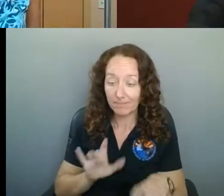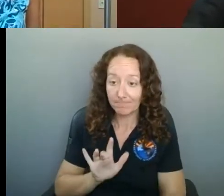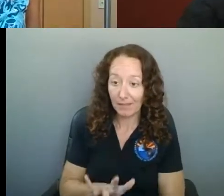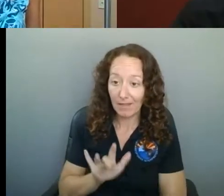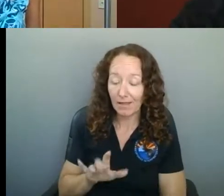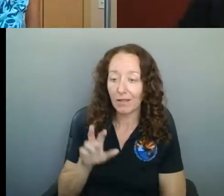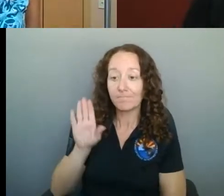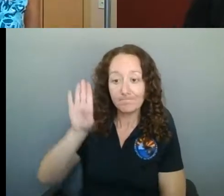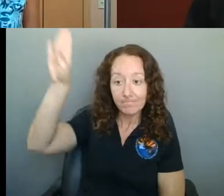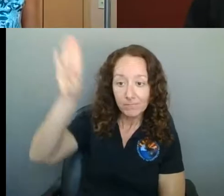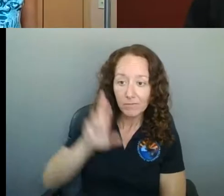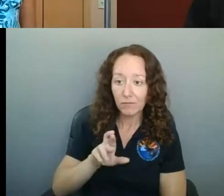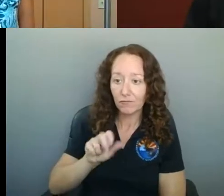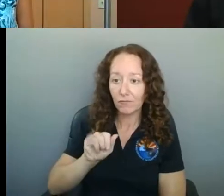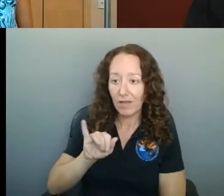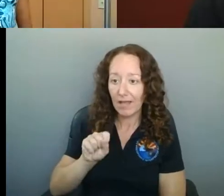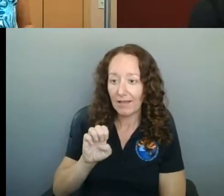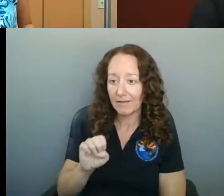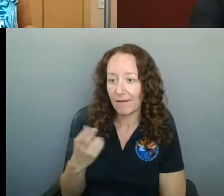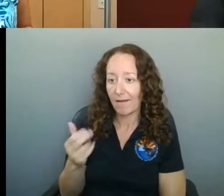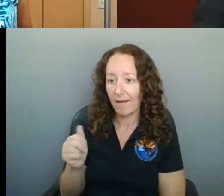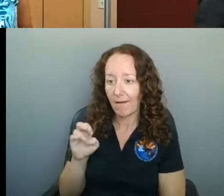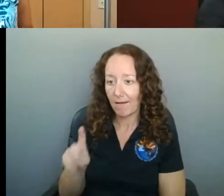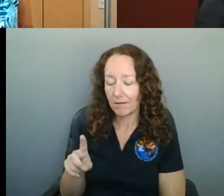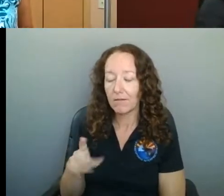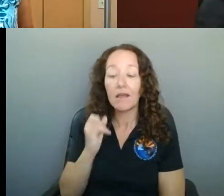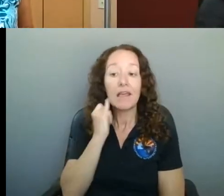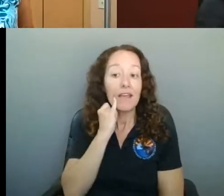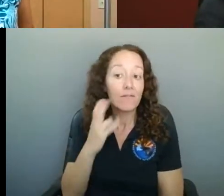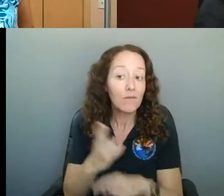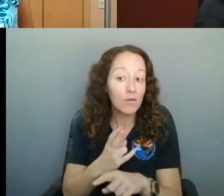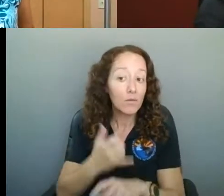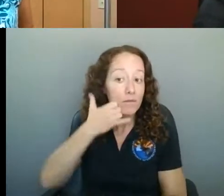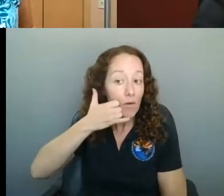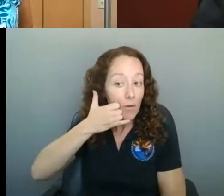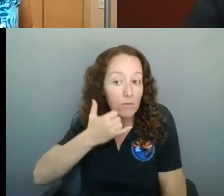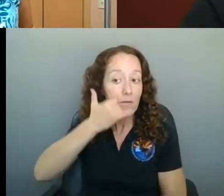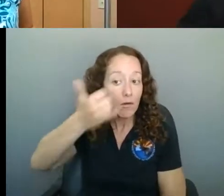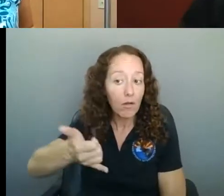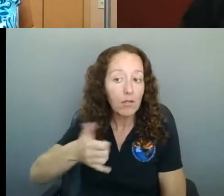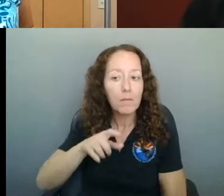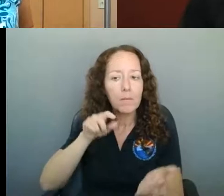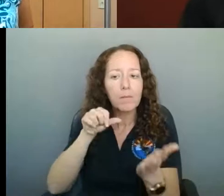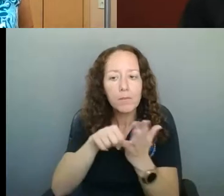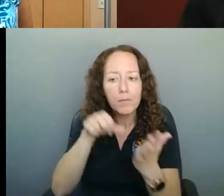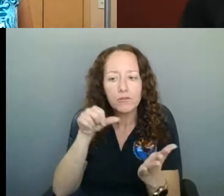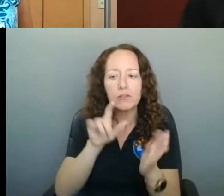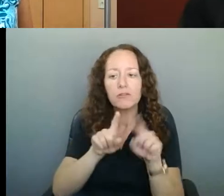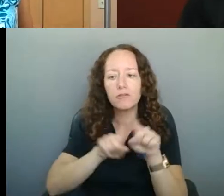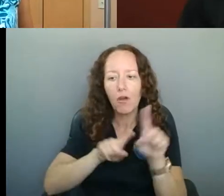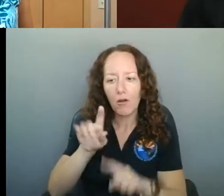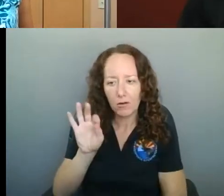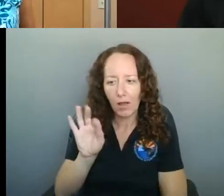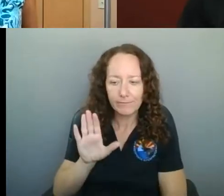If you're calling in by phone, please press star nine to raise your hand. We request that you keep your questions